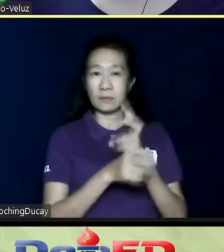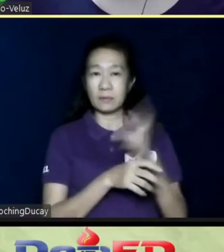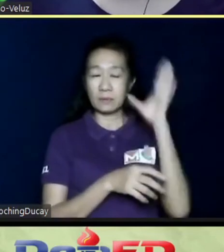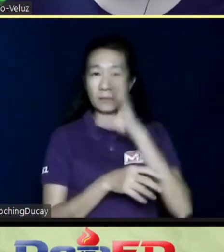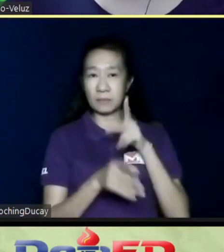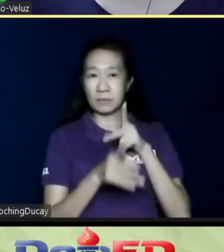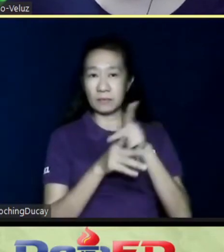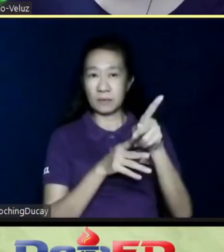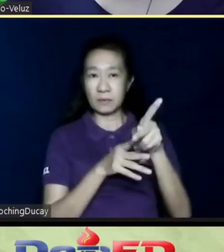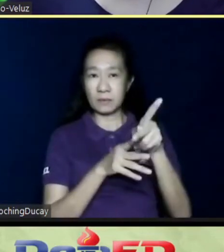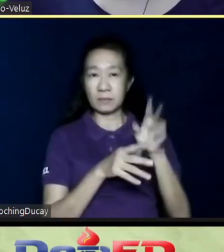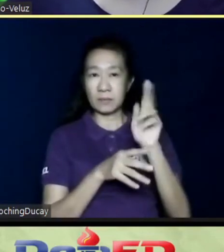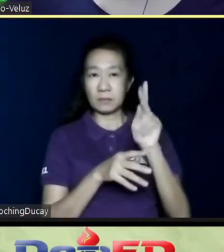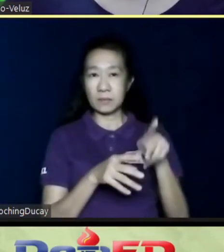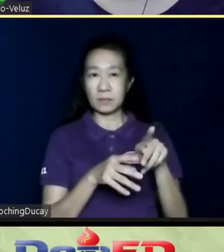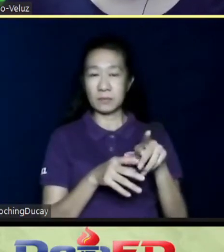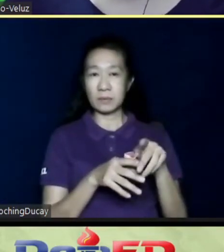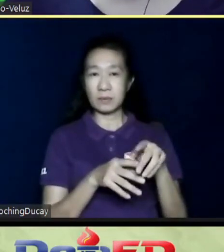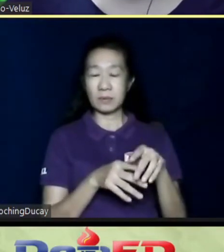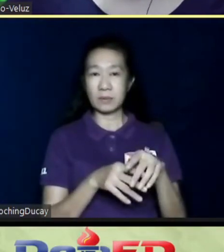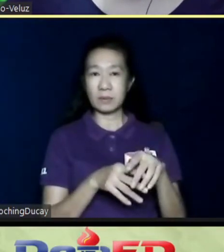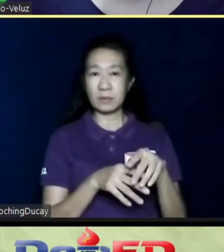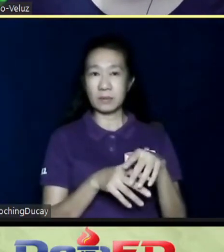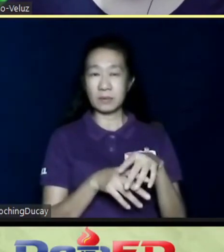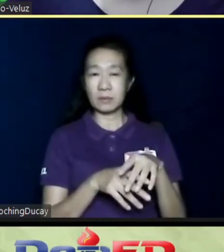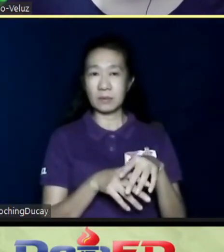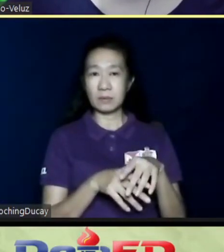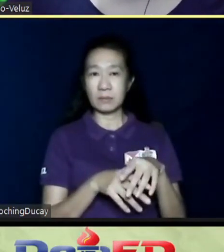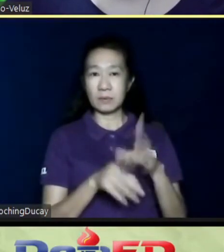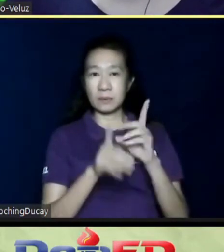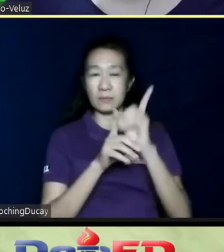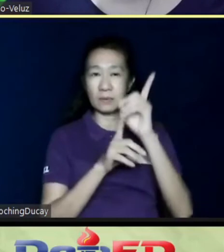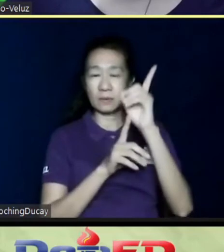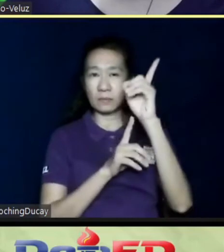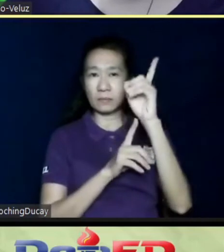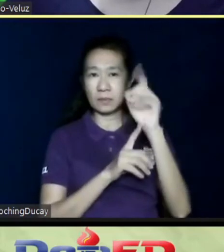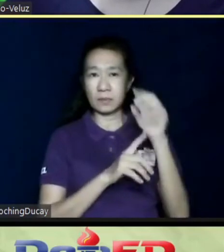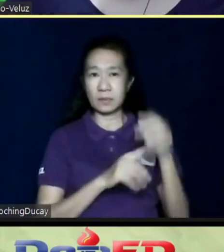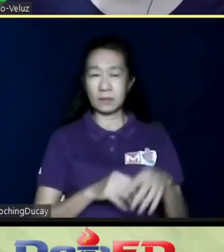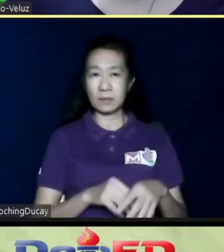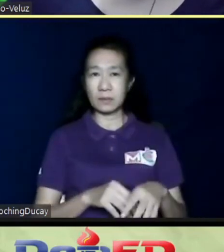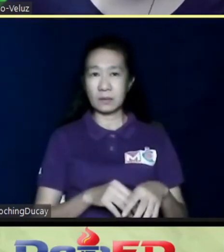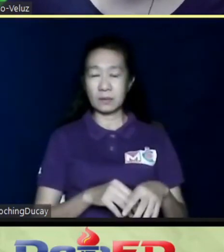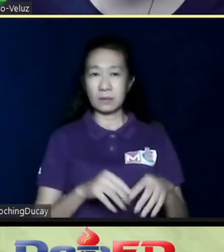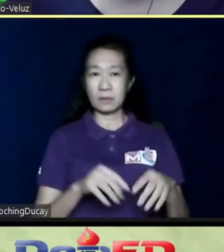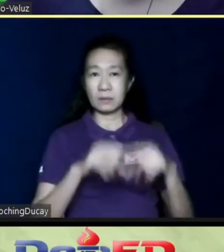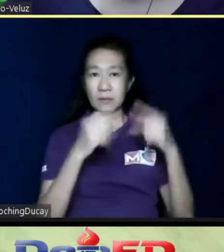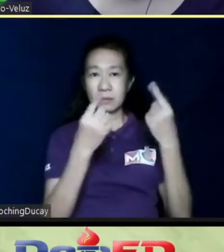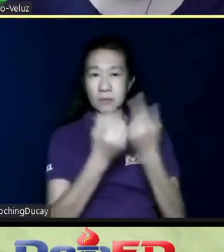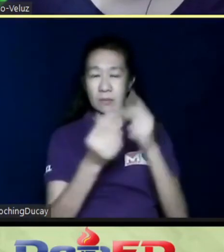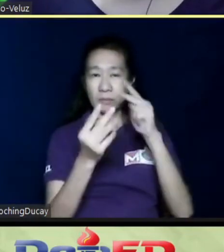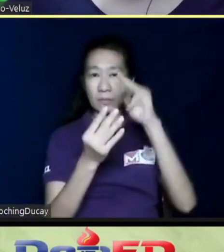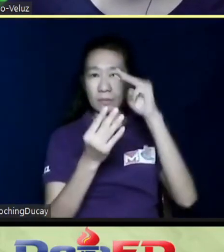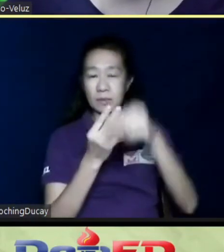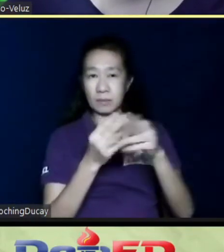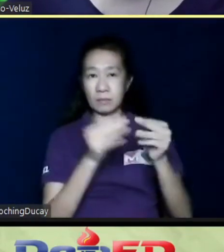So, we have to be pragmatic. We have to be practical. And we have developed a network of what I call program managers.